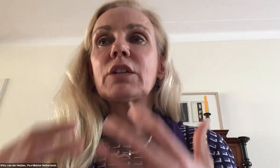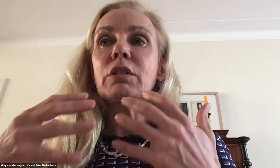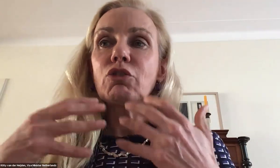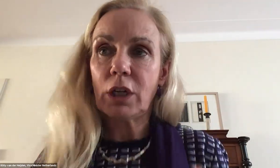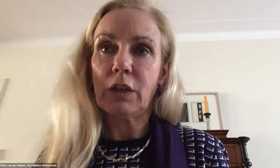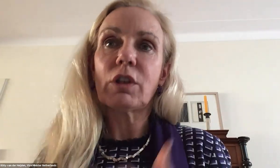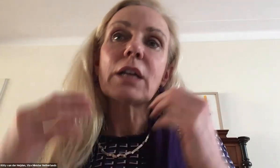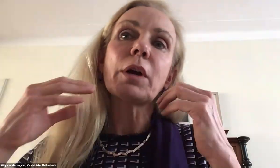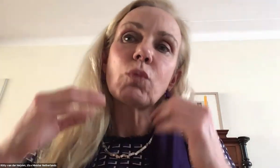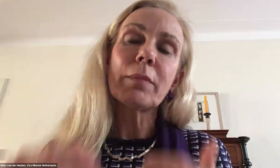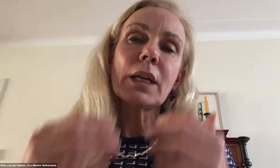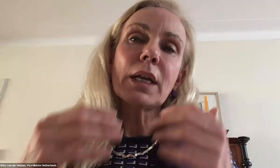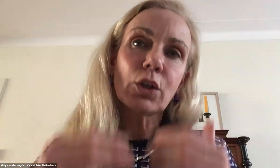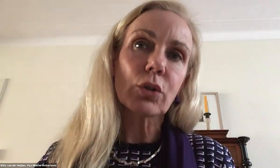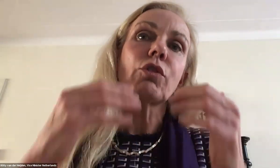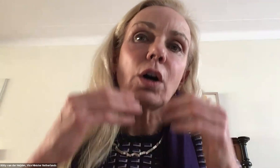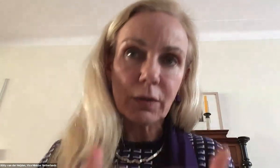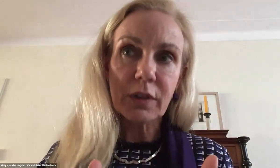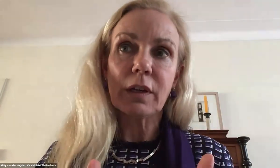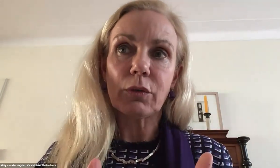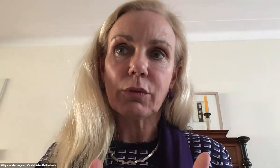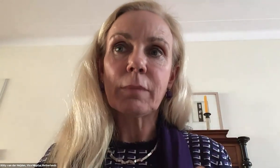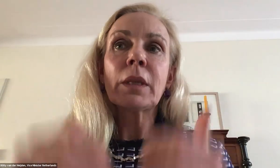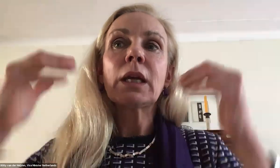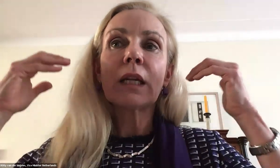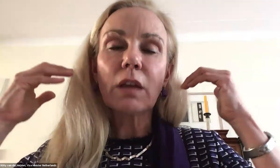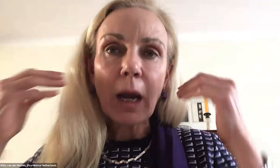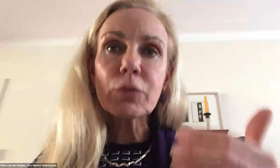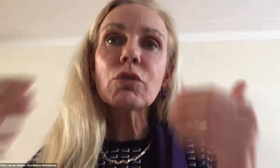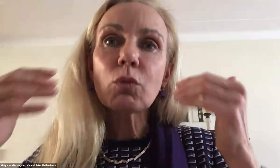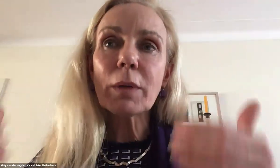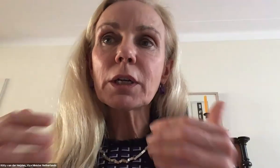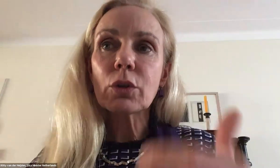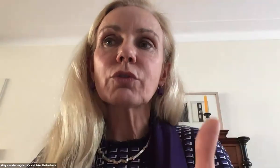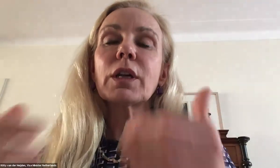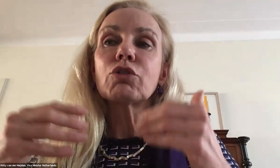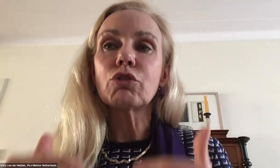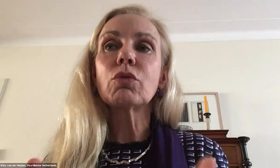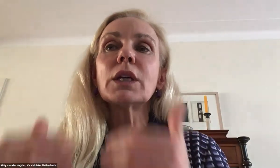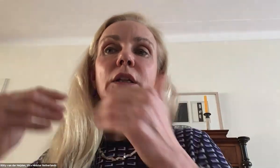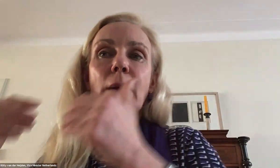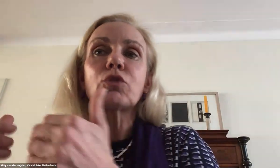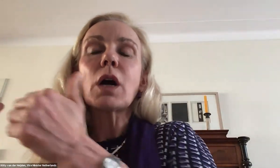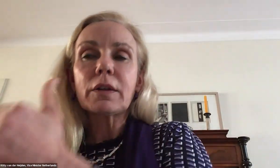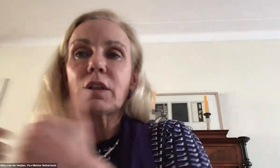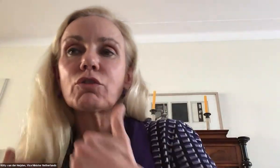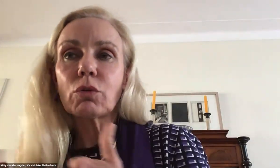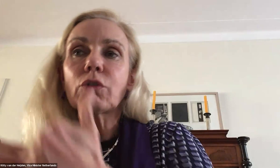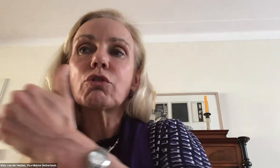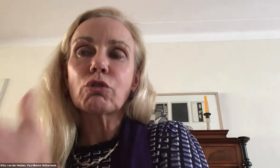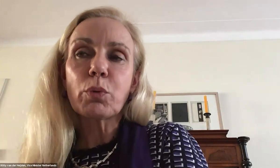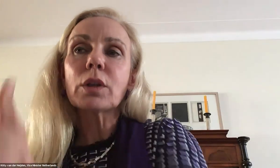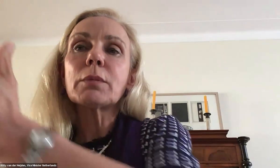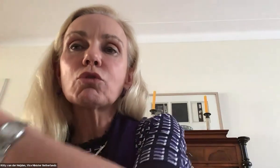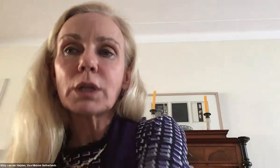generated change, led by women and girls of the South. It's up to the women and girls there to do it. It's up to us as